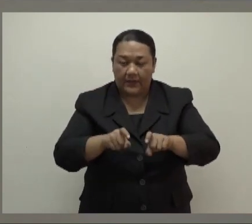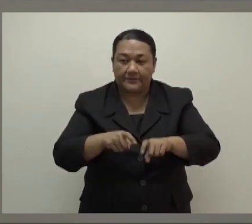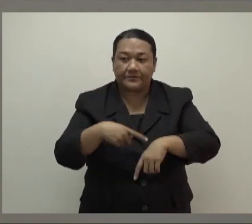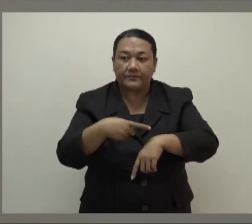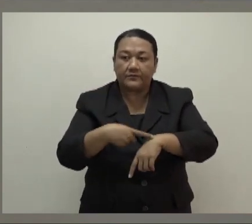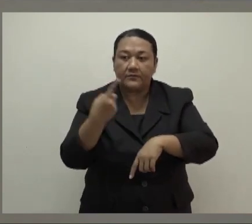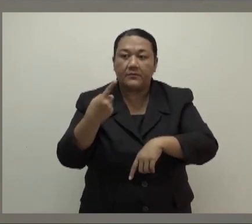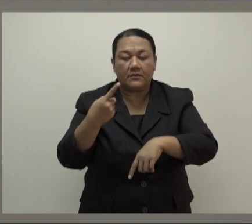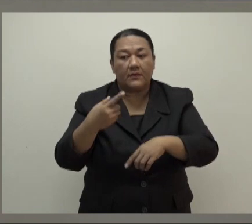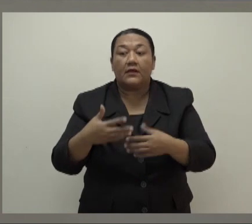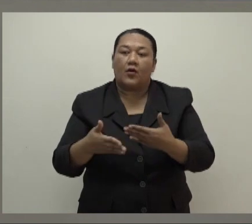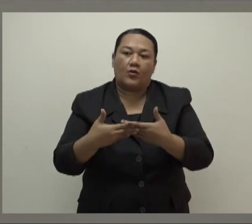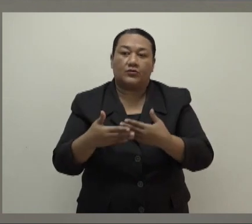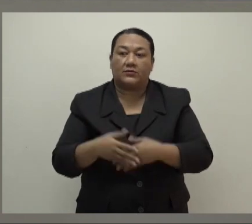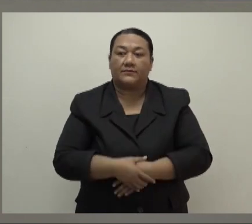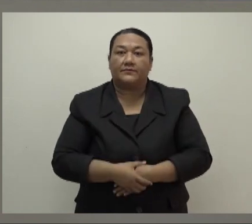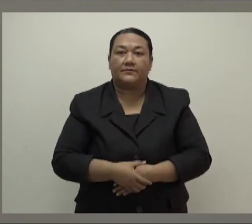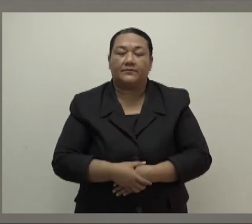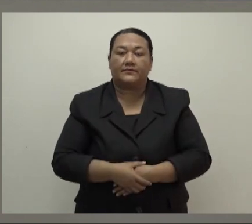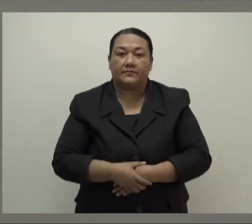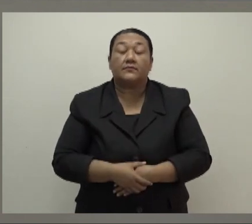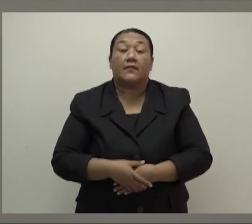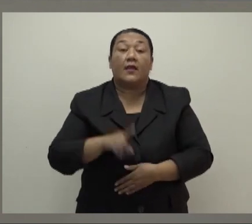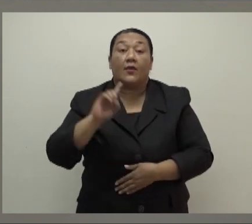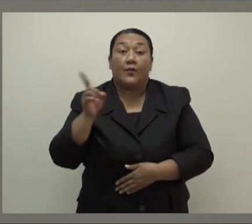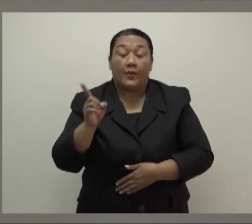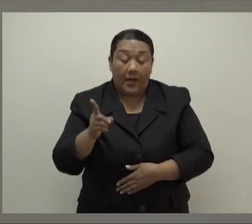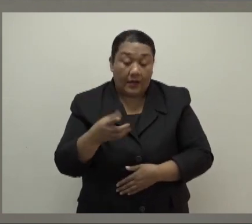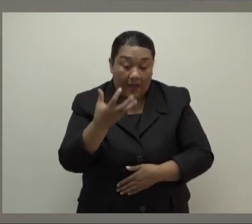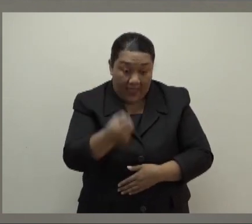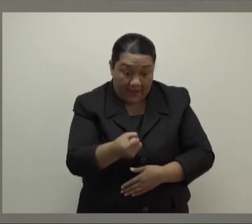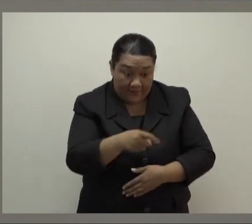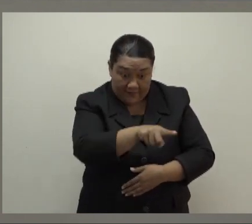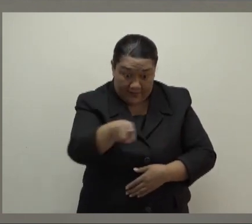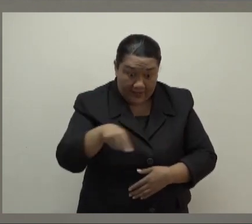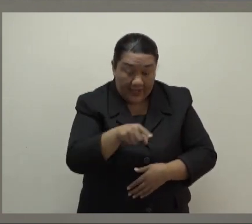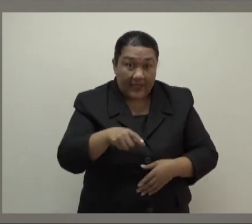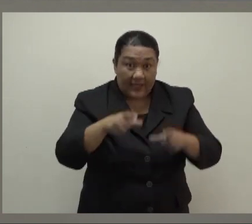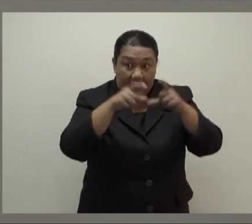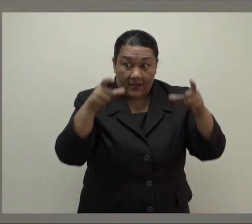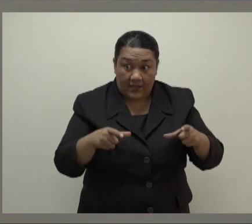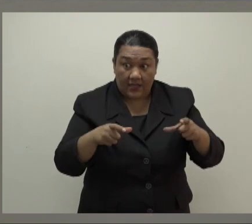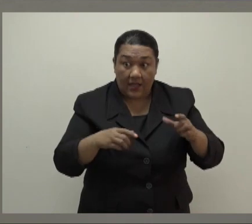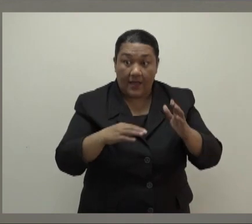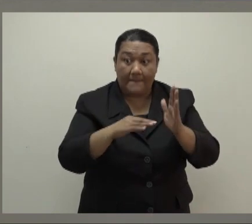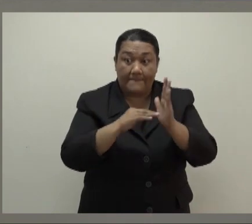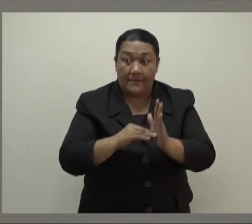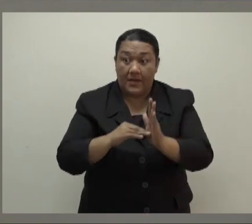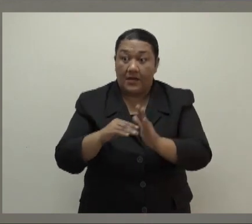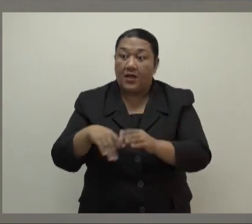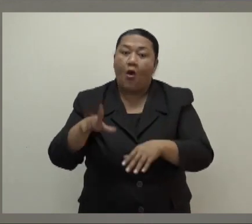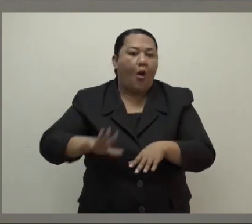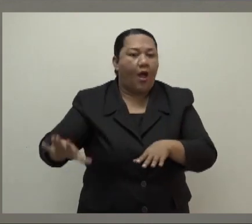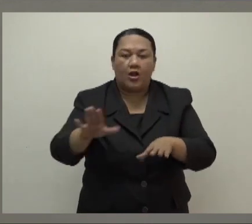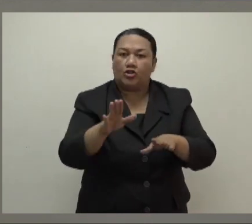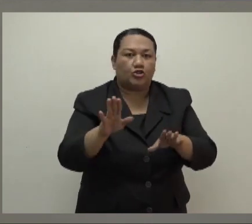% capacity throughout Fiji, provided that sitting is properly spaced out, dancing is not allowed and all areas